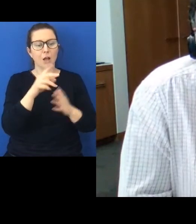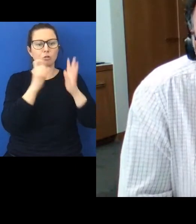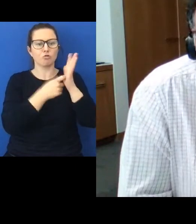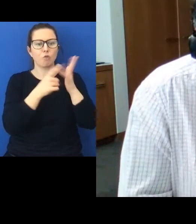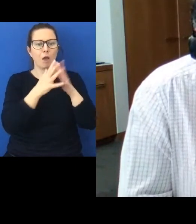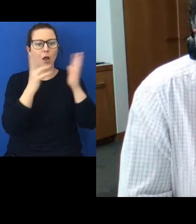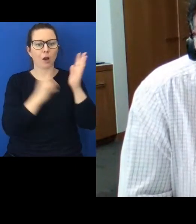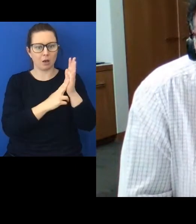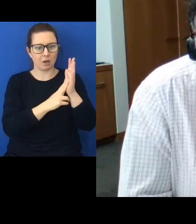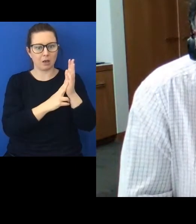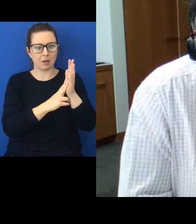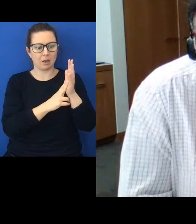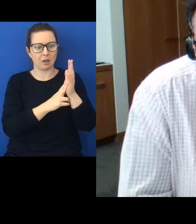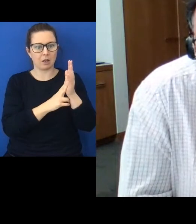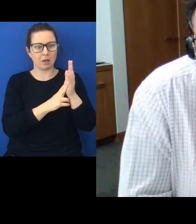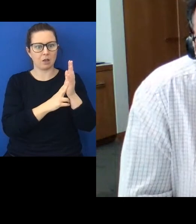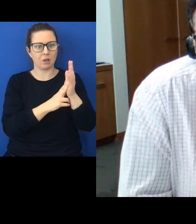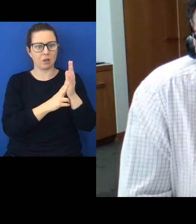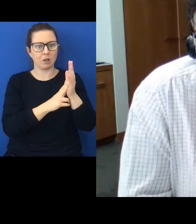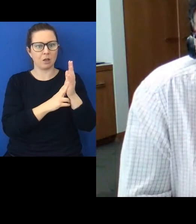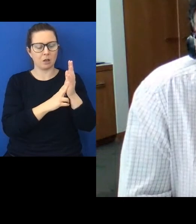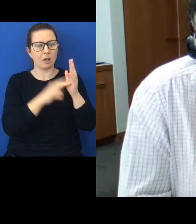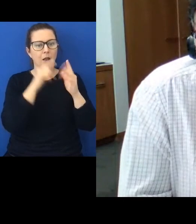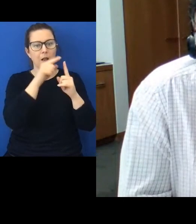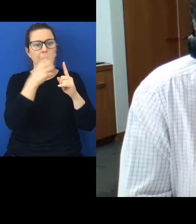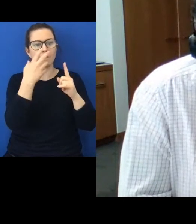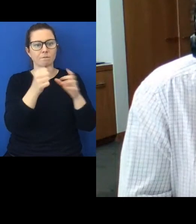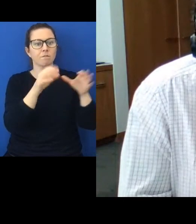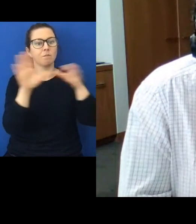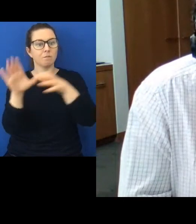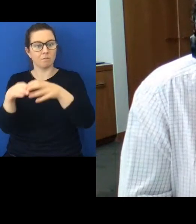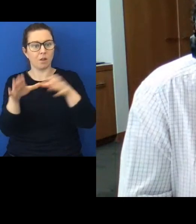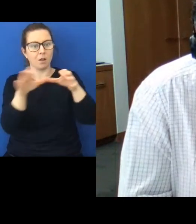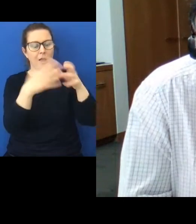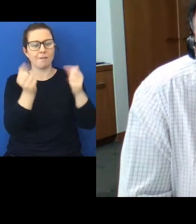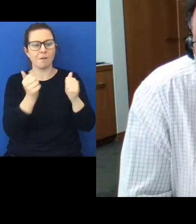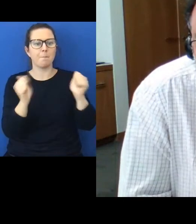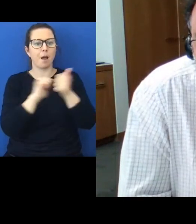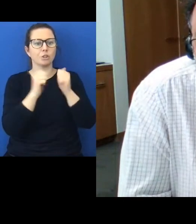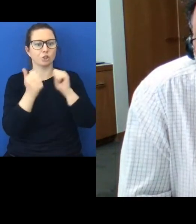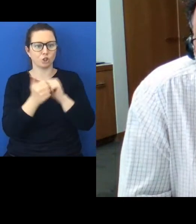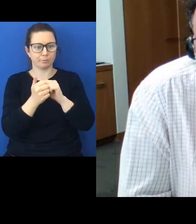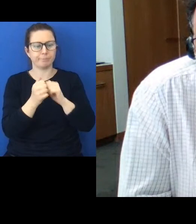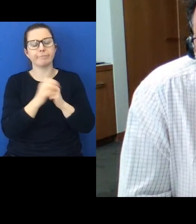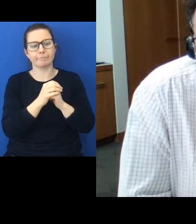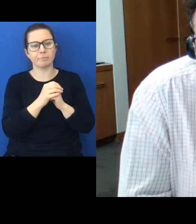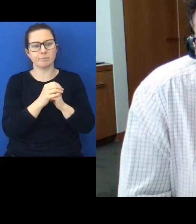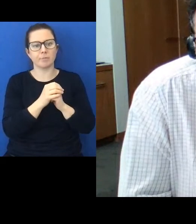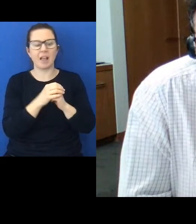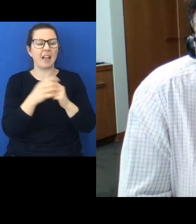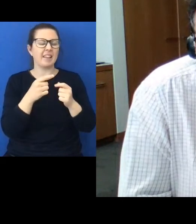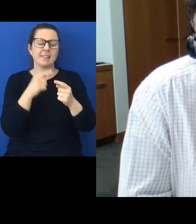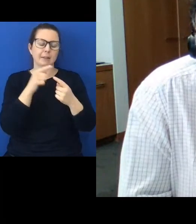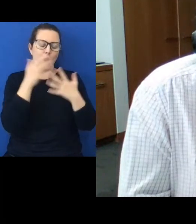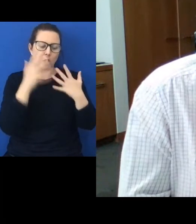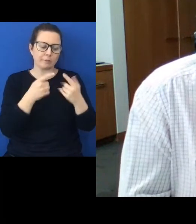tuhoi in that case a crown tuhoi tribe partnership table is created we don't have time to go into